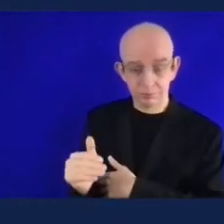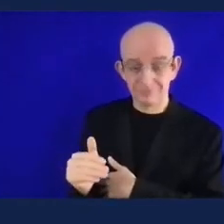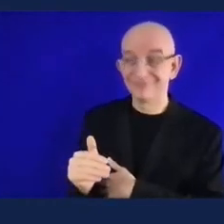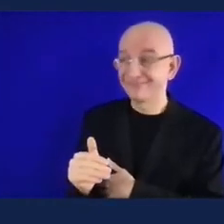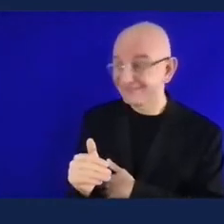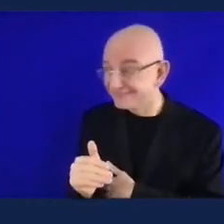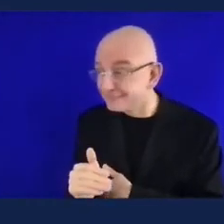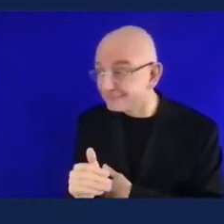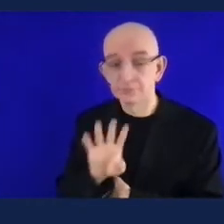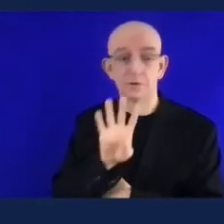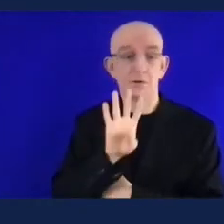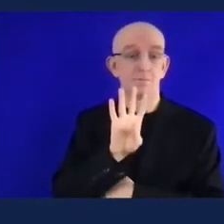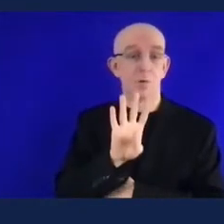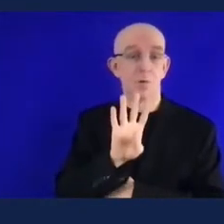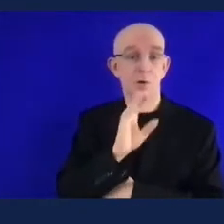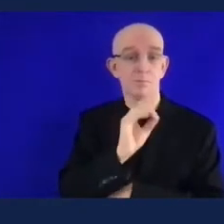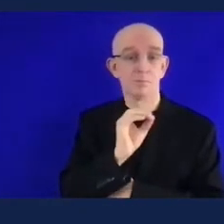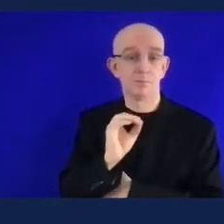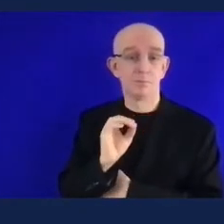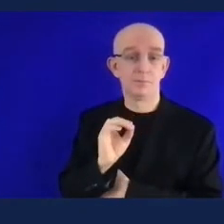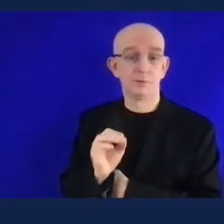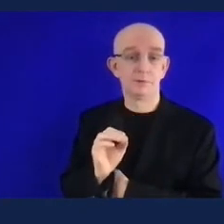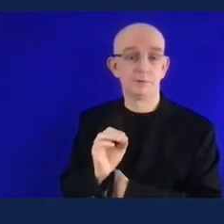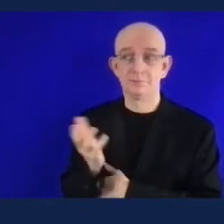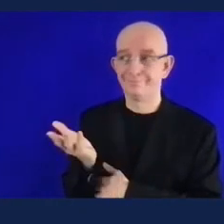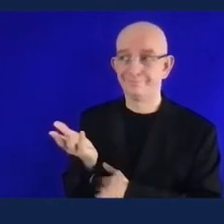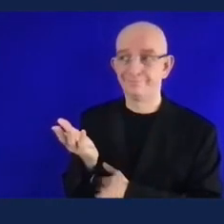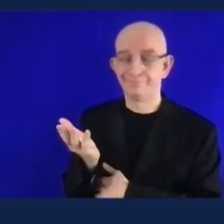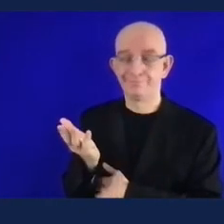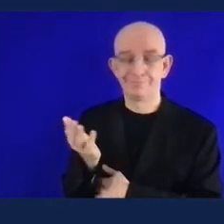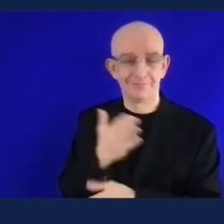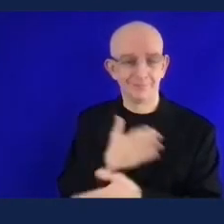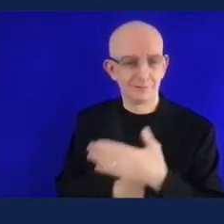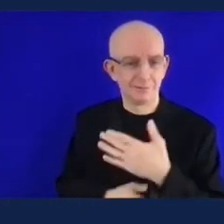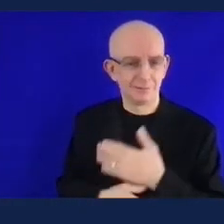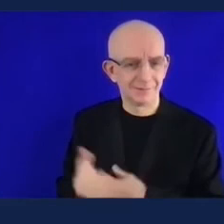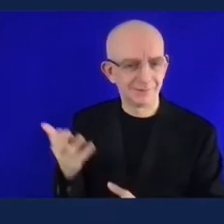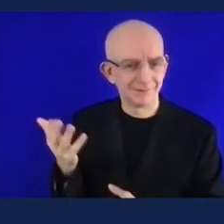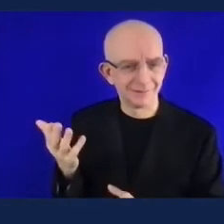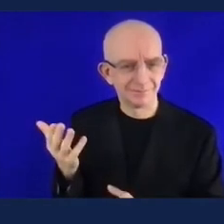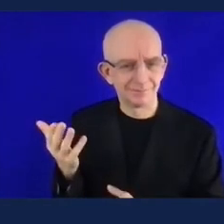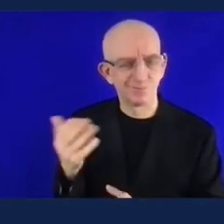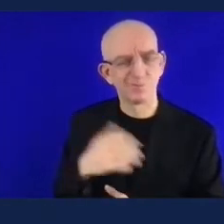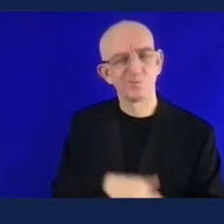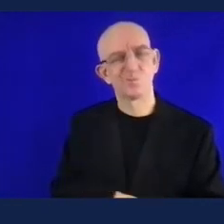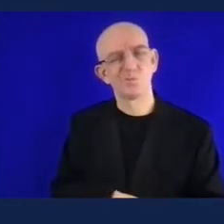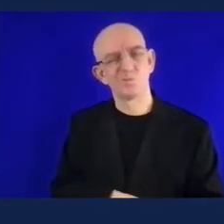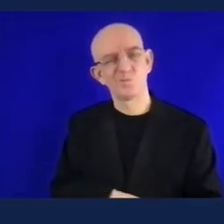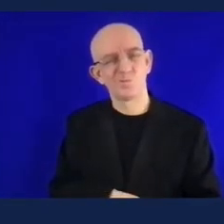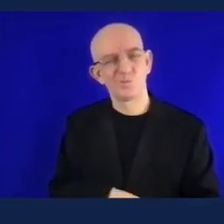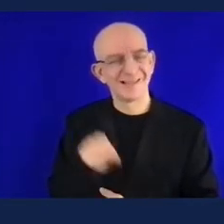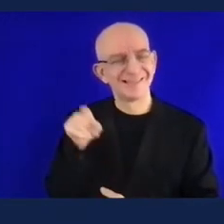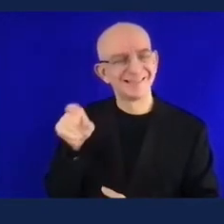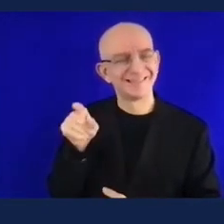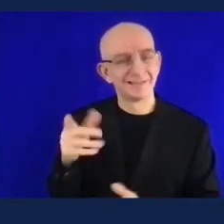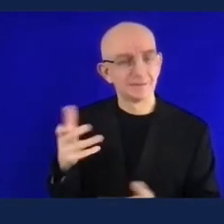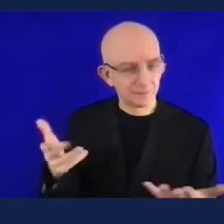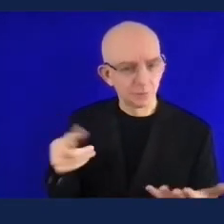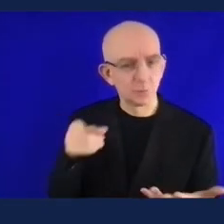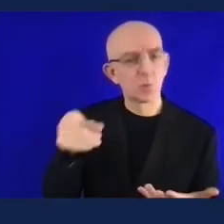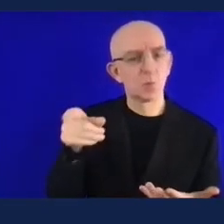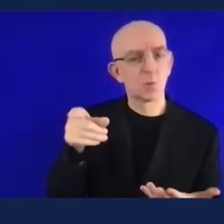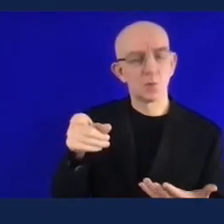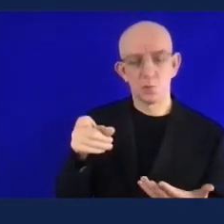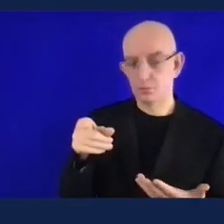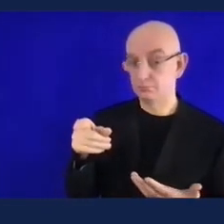involved in leadership roles in the ngos you collaborate with to ensure that nothing about us without us and